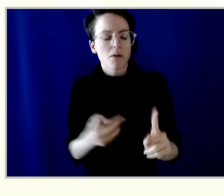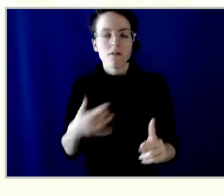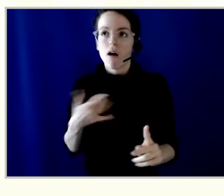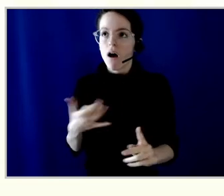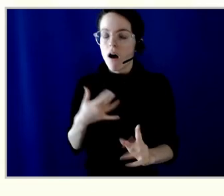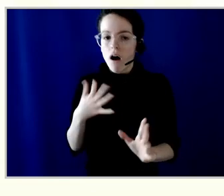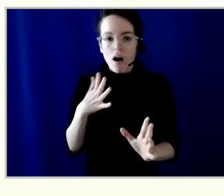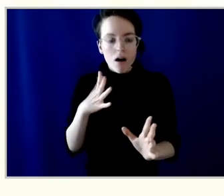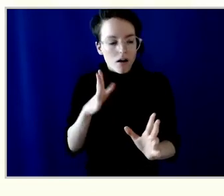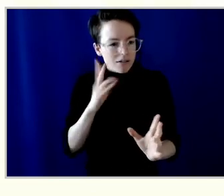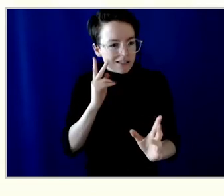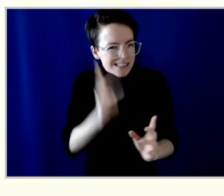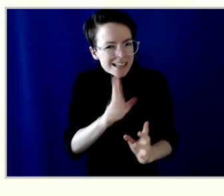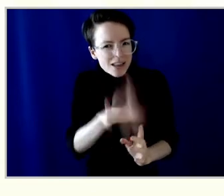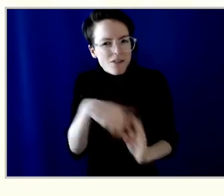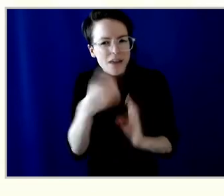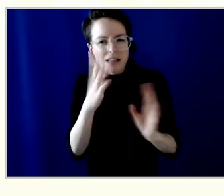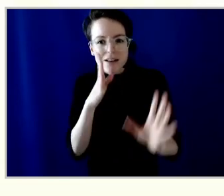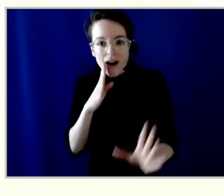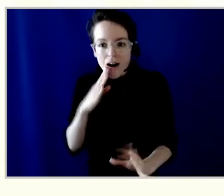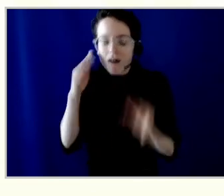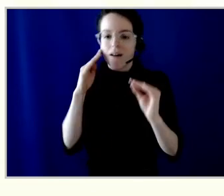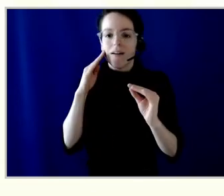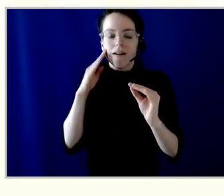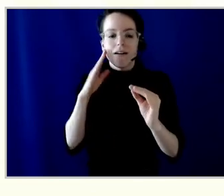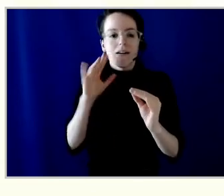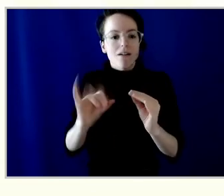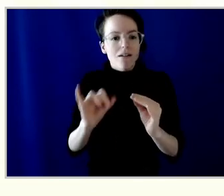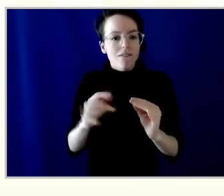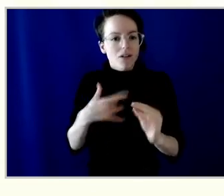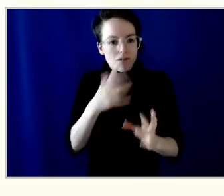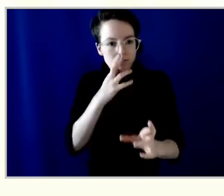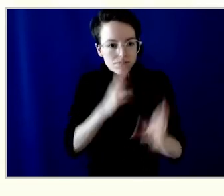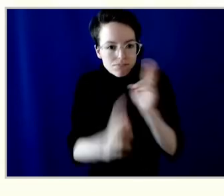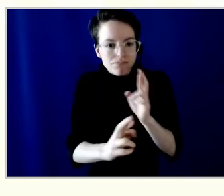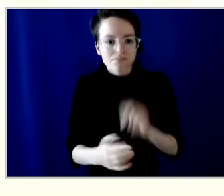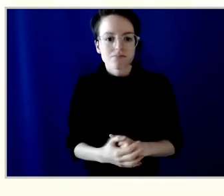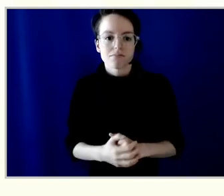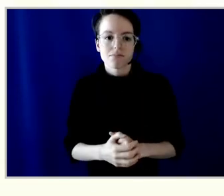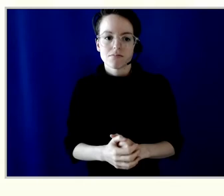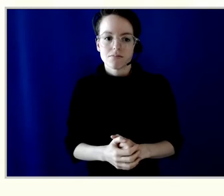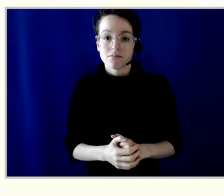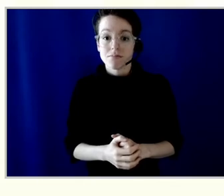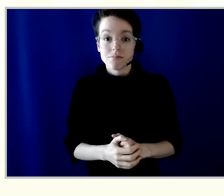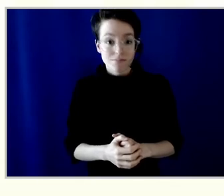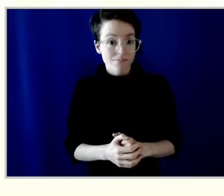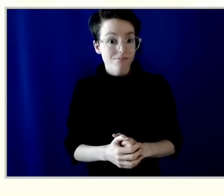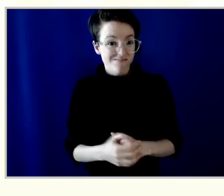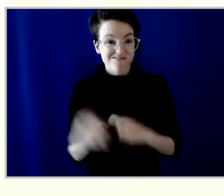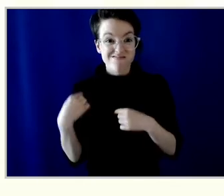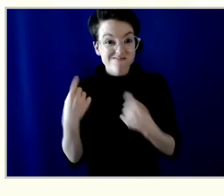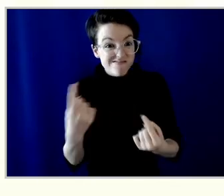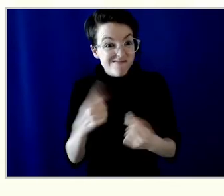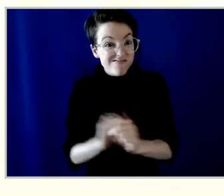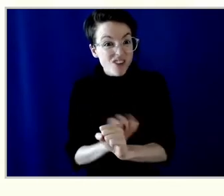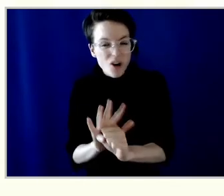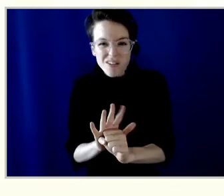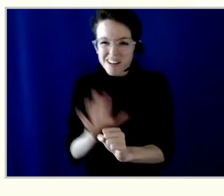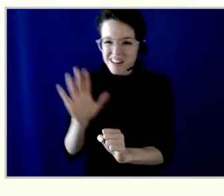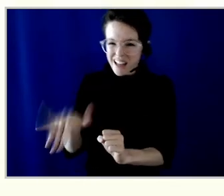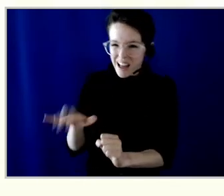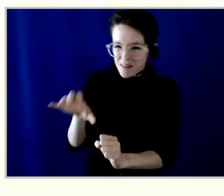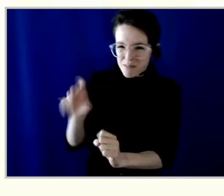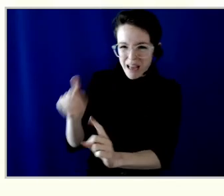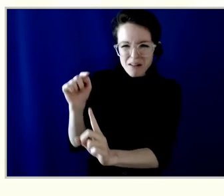they act. During COVID, they have been there for the neighborhood, they've been there for me.